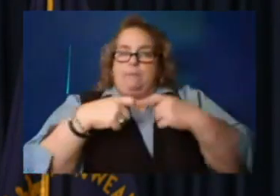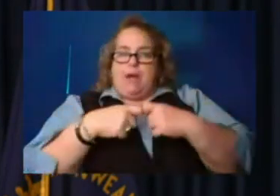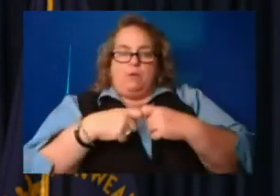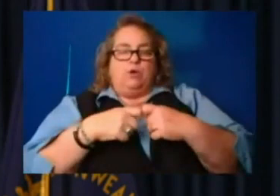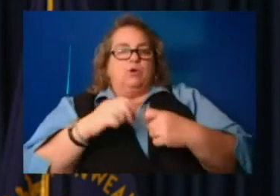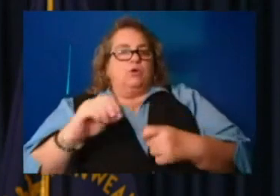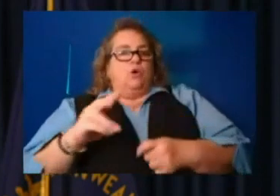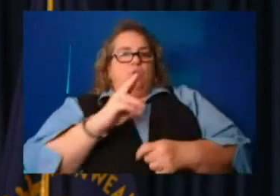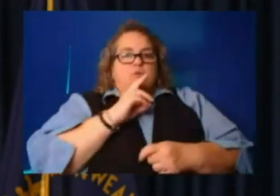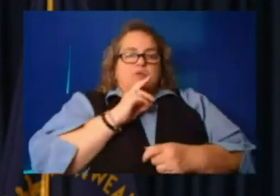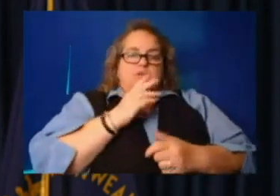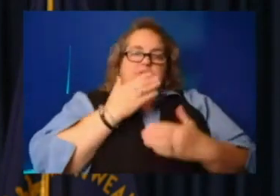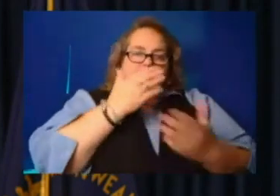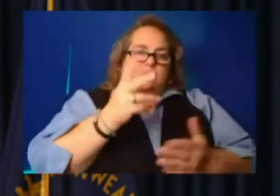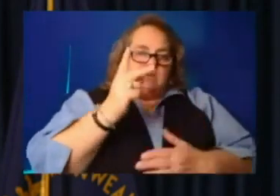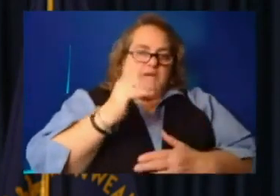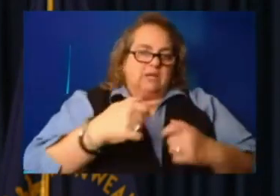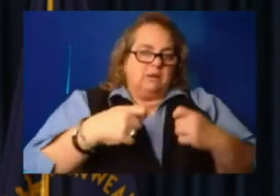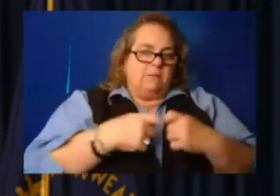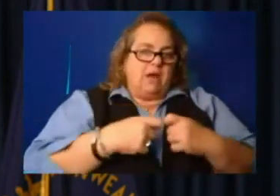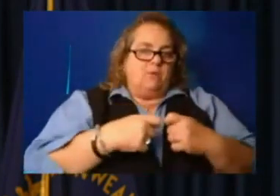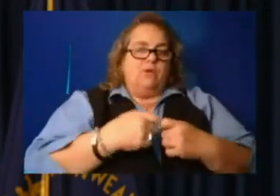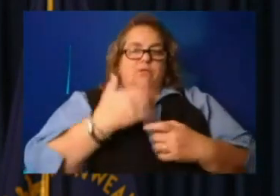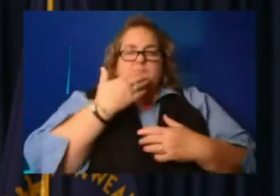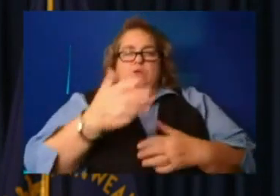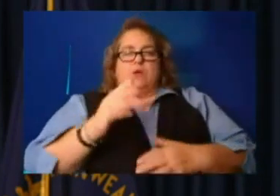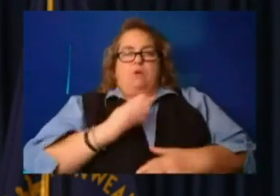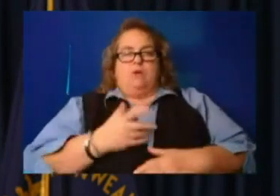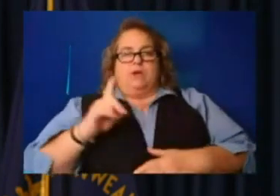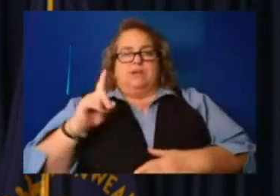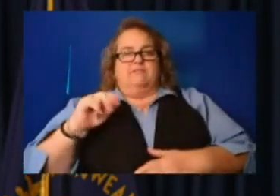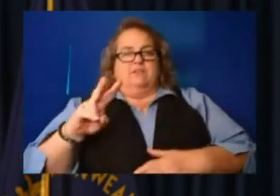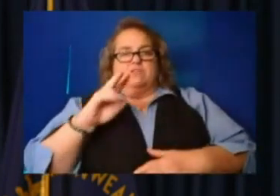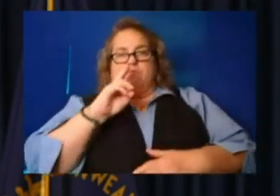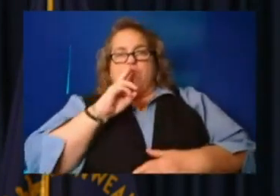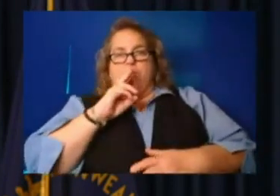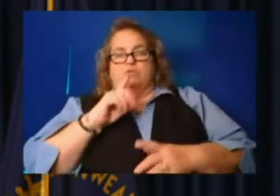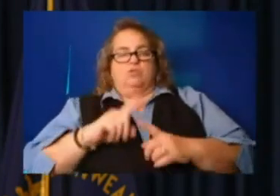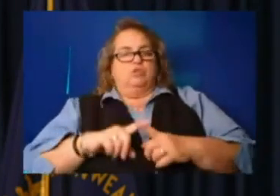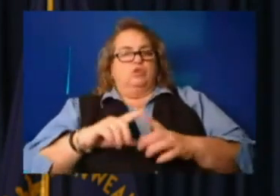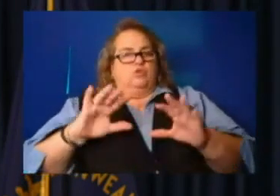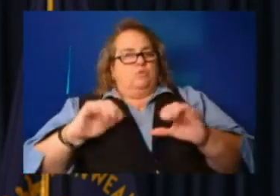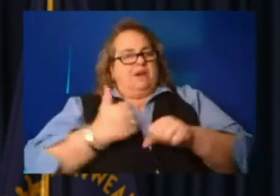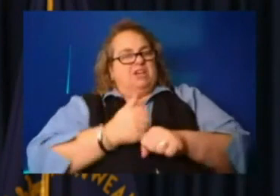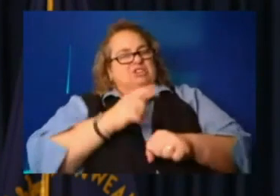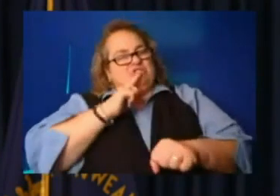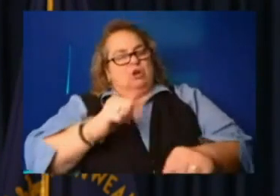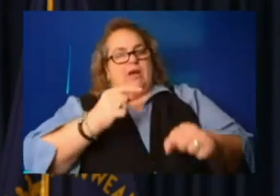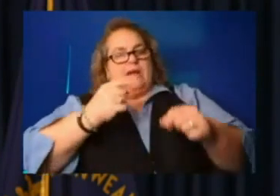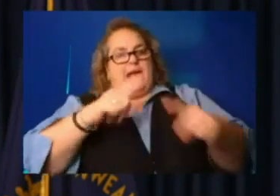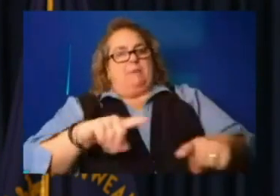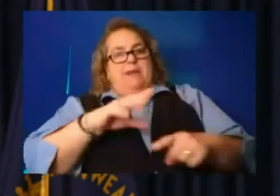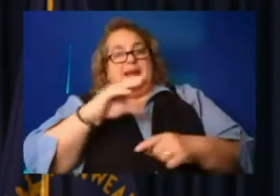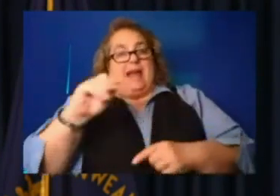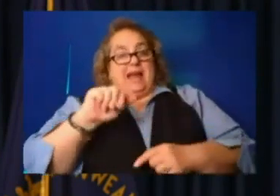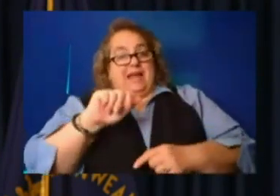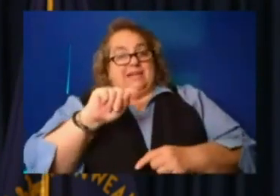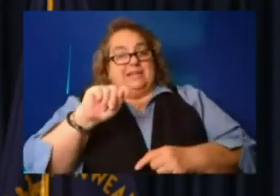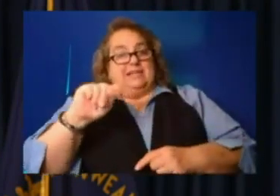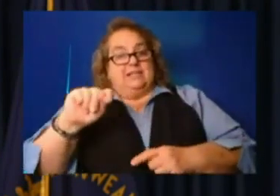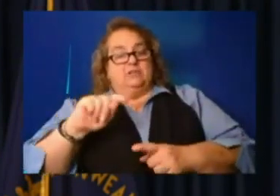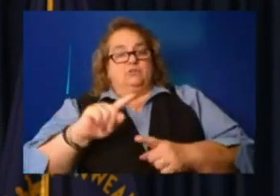Power. Thank you to our Division of Water for moving heaven and earth. And thank you to AT&T for getting not only